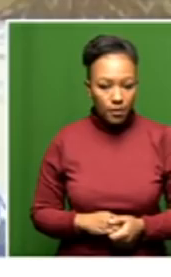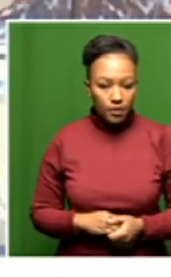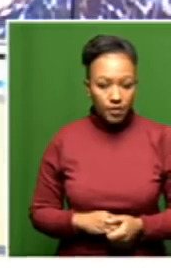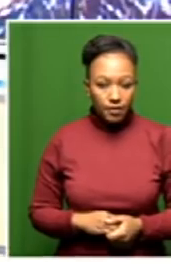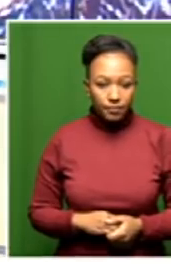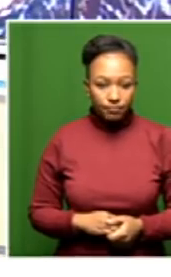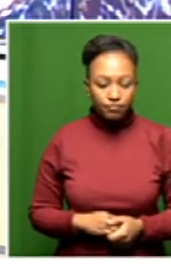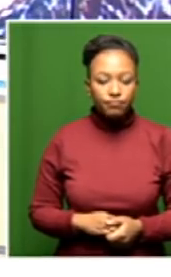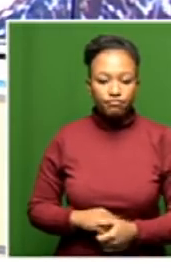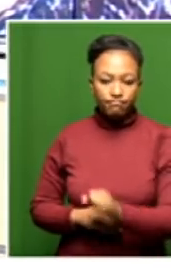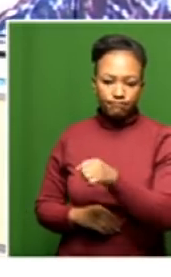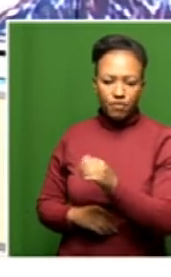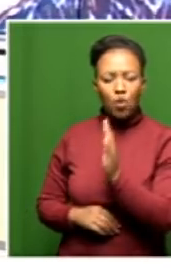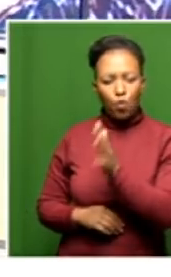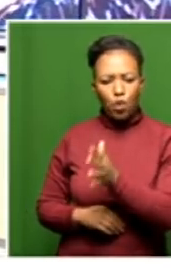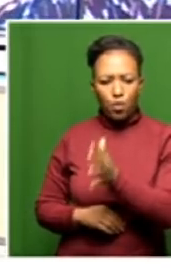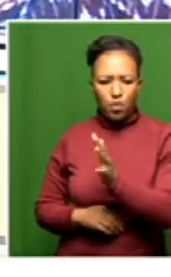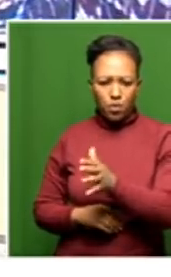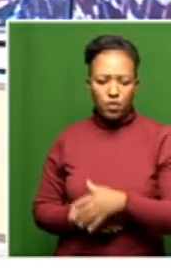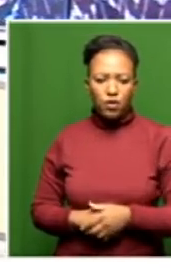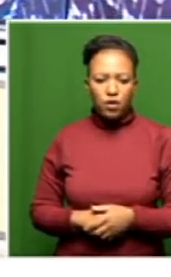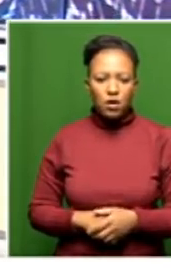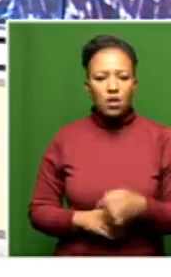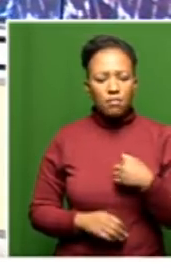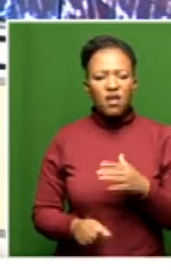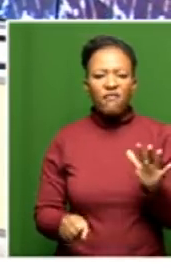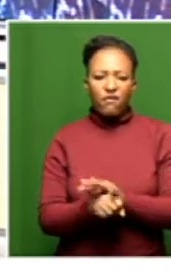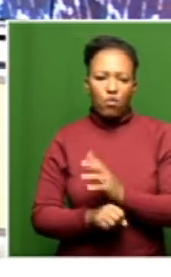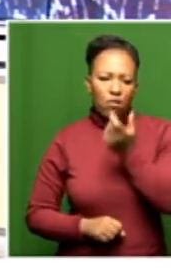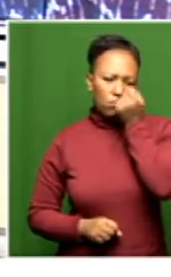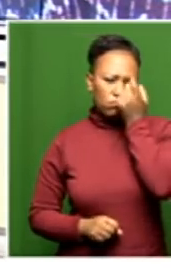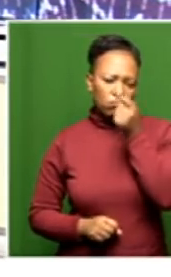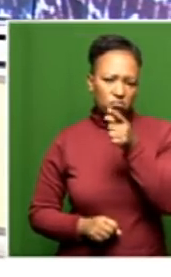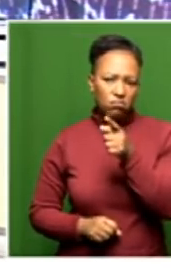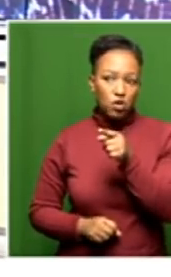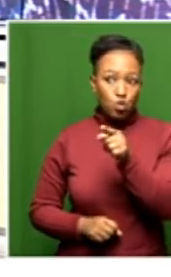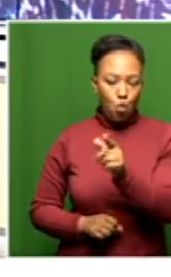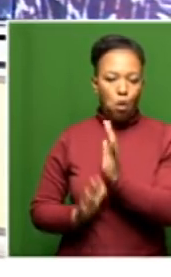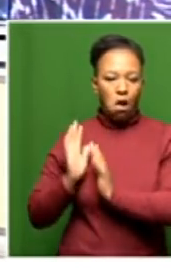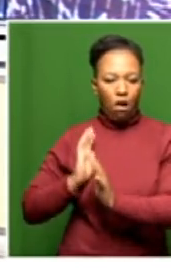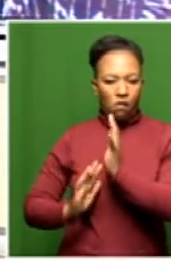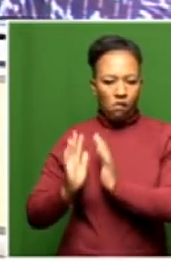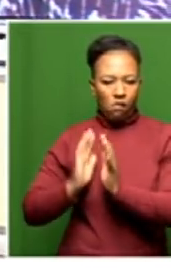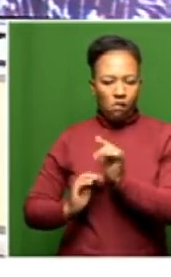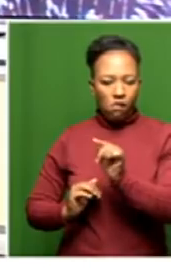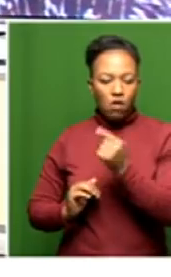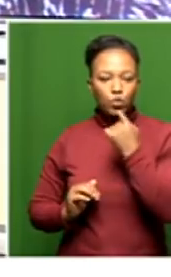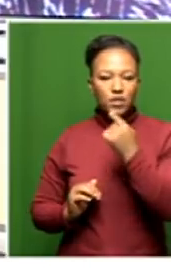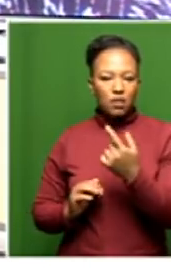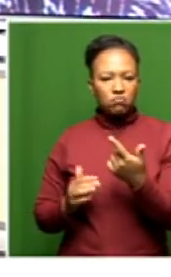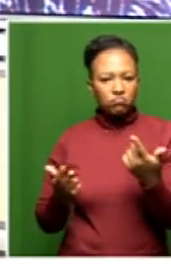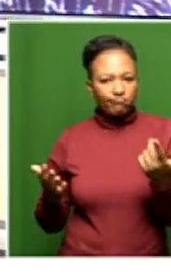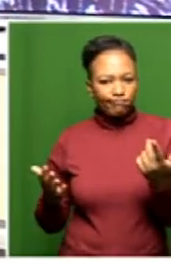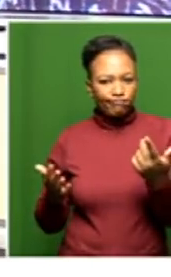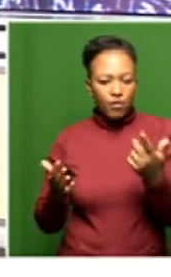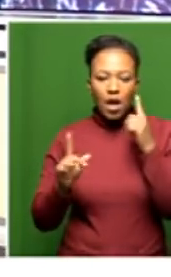We certainly will do that and I fully get what you are saying. I understand where you are coming from in saying that this was well